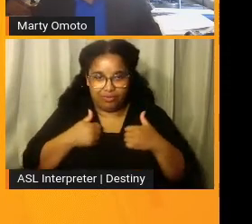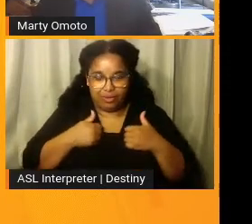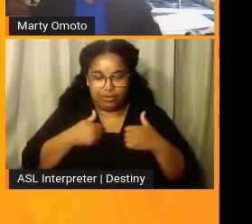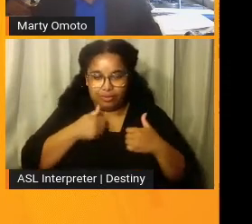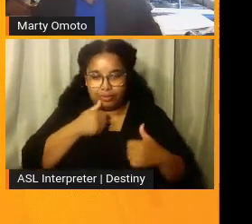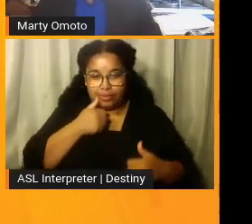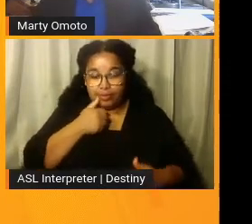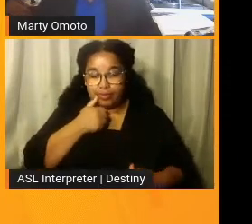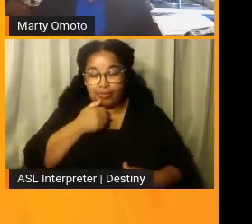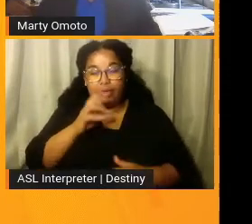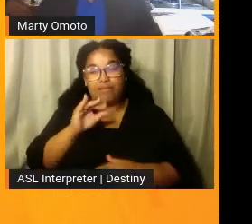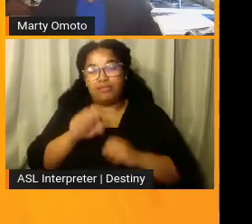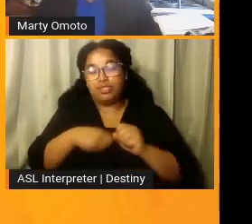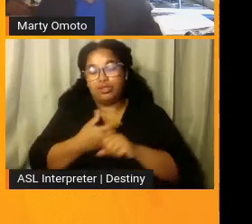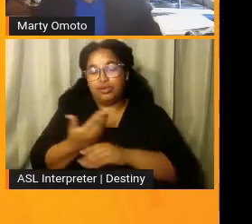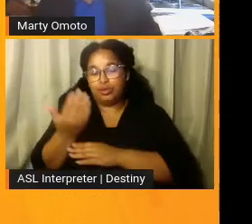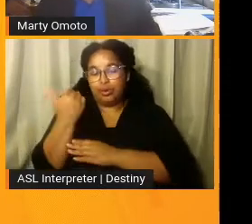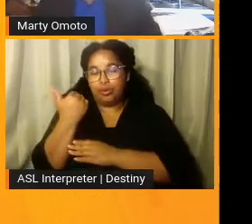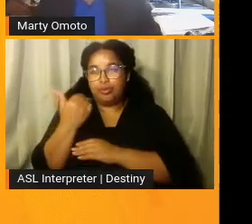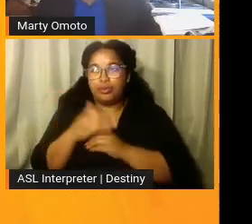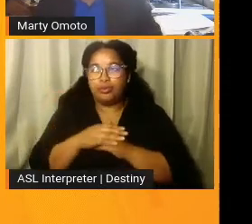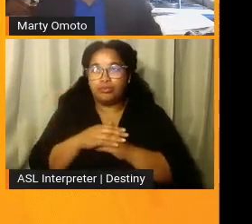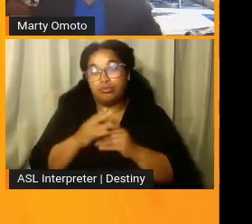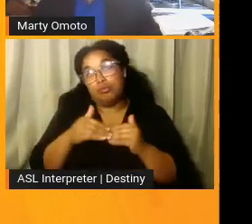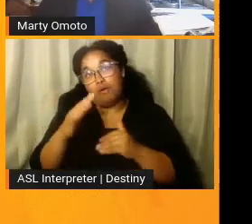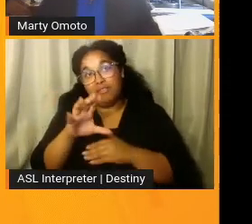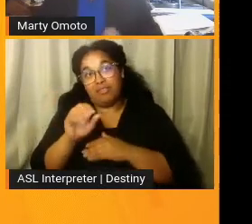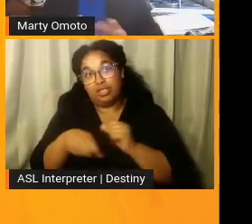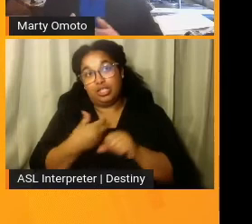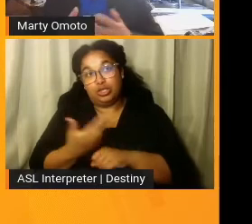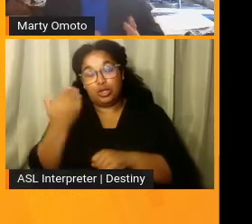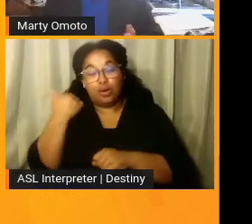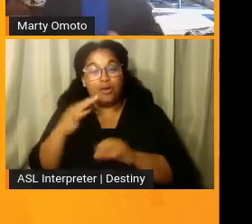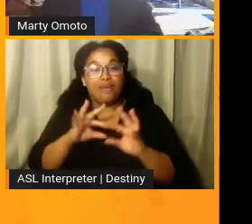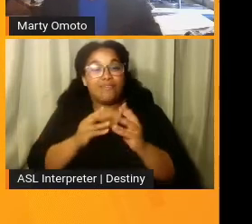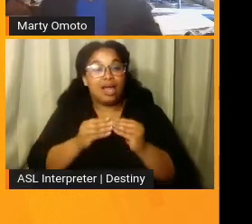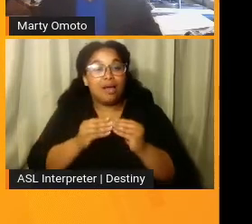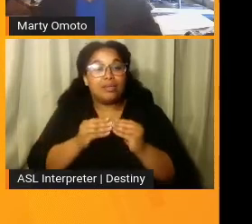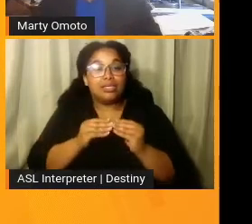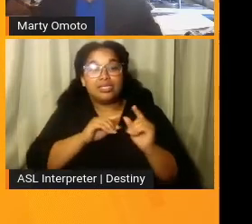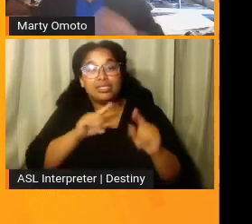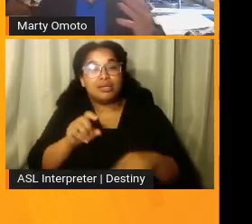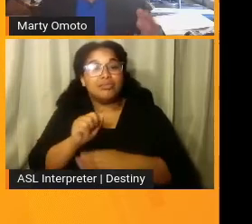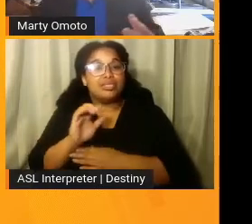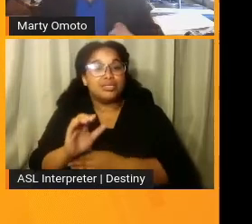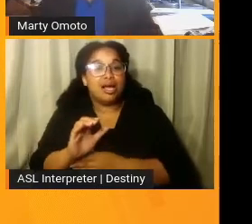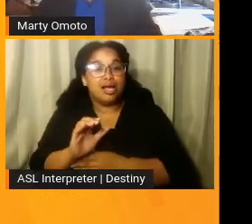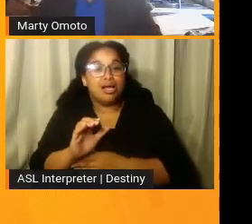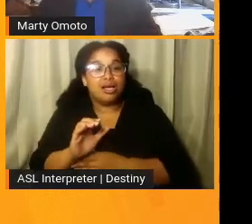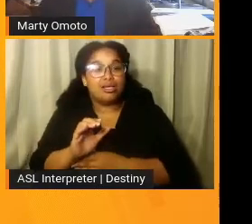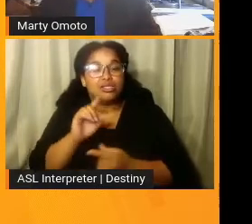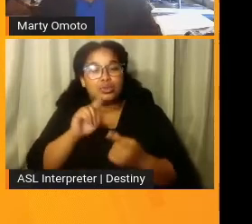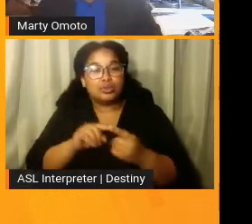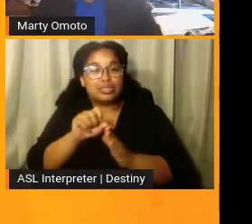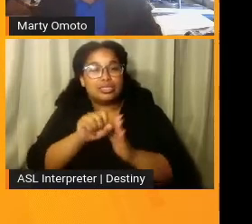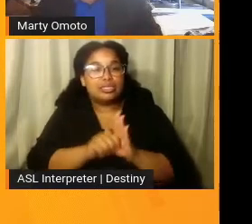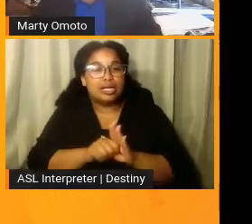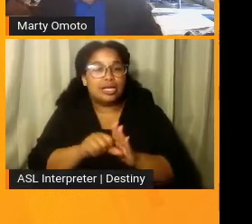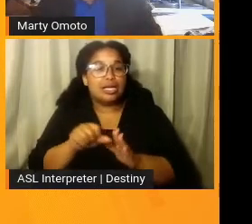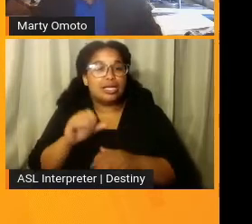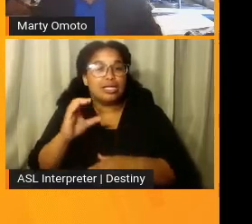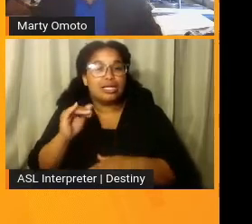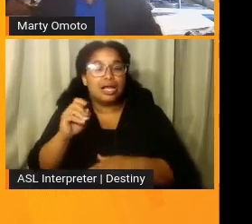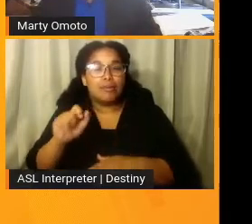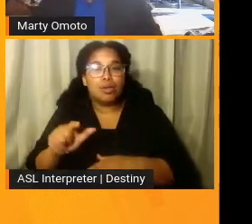you know, 50 years ago, more than 50 years ago, families came up to Sacramento to the state Capitol and